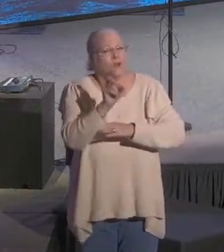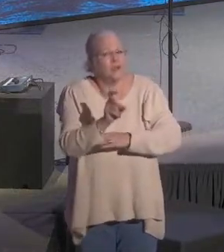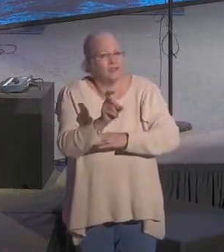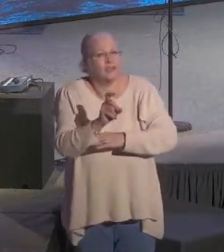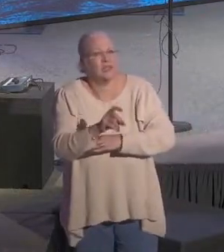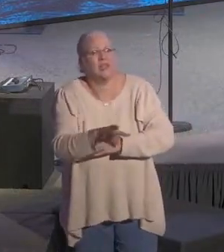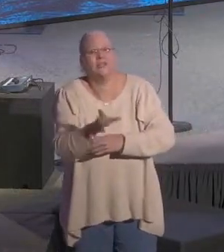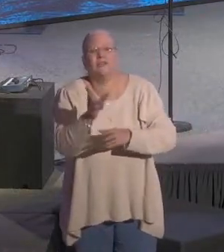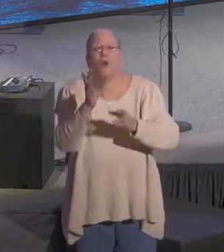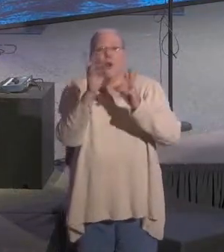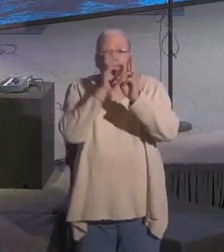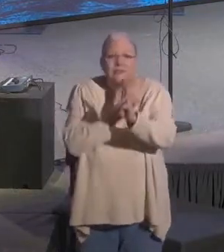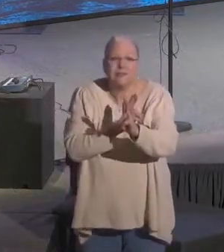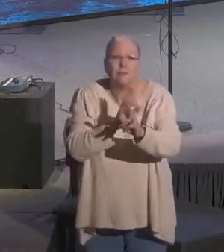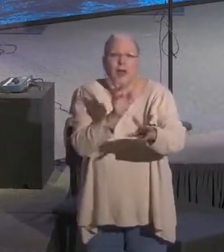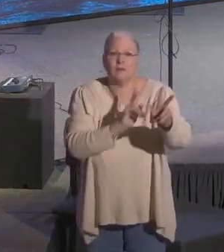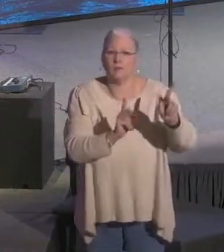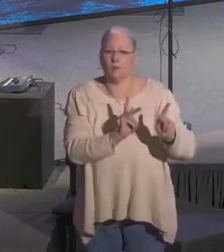with respect.